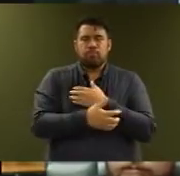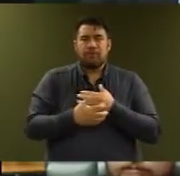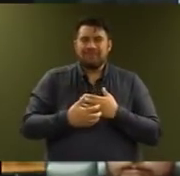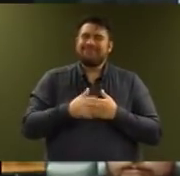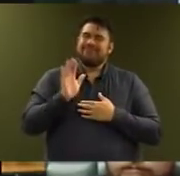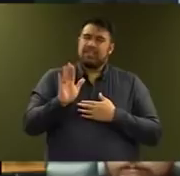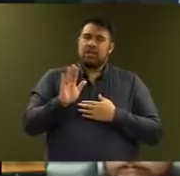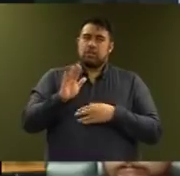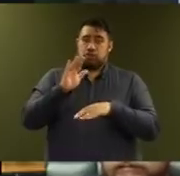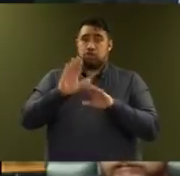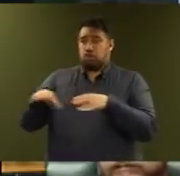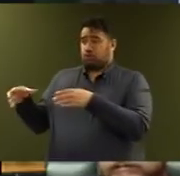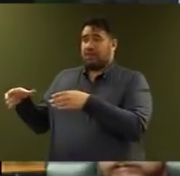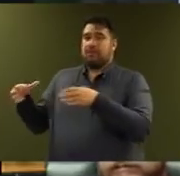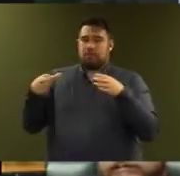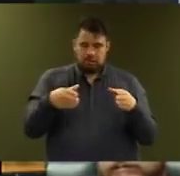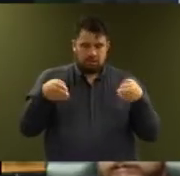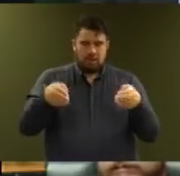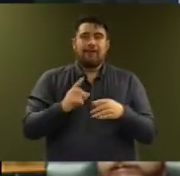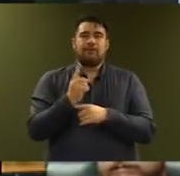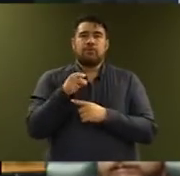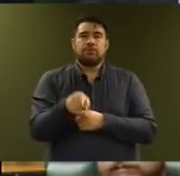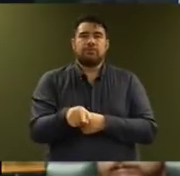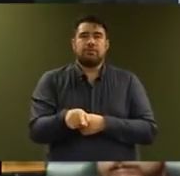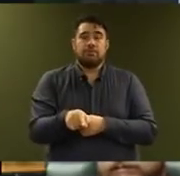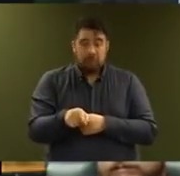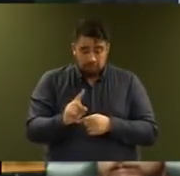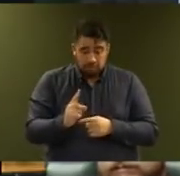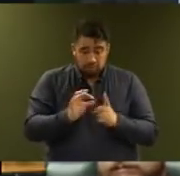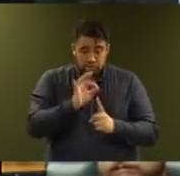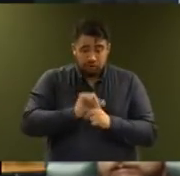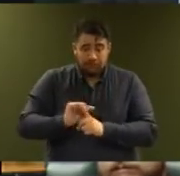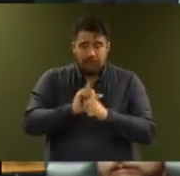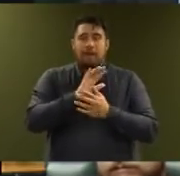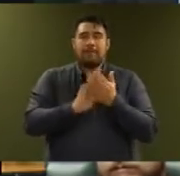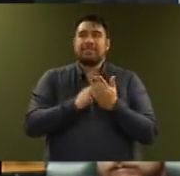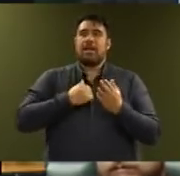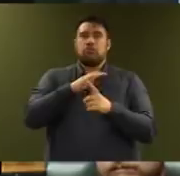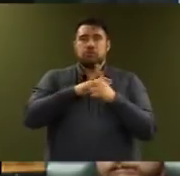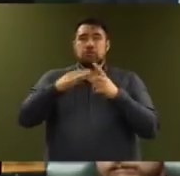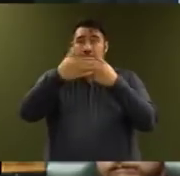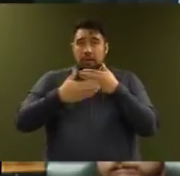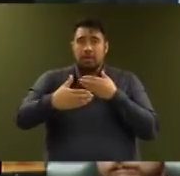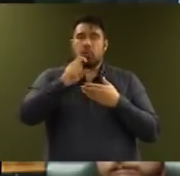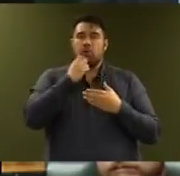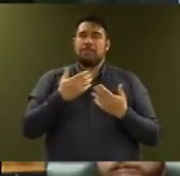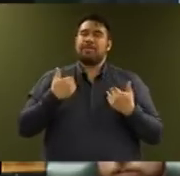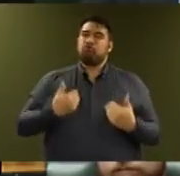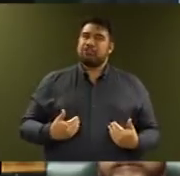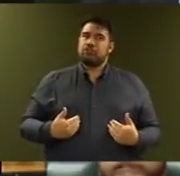putting children first. If we improve the wellbeing of children, we will be a rich society indeed.